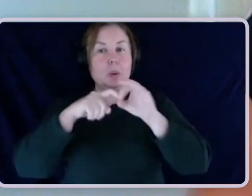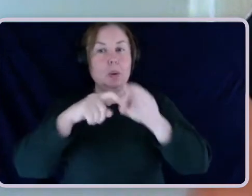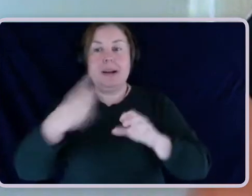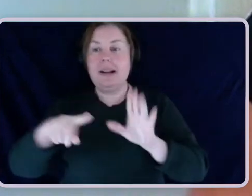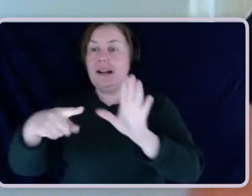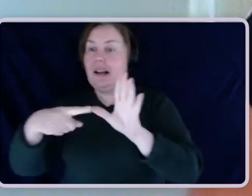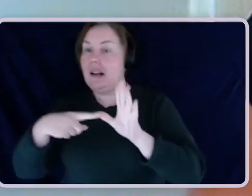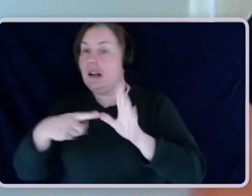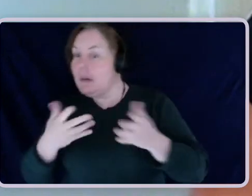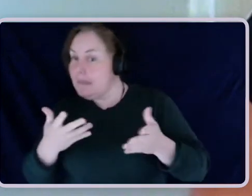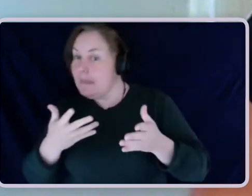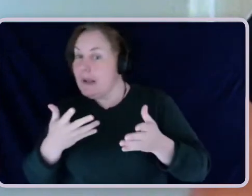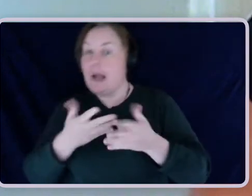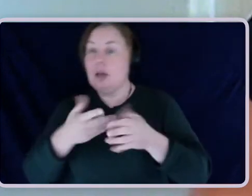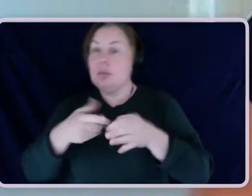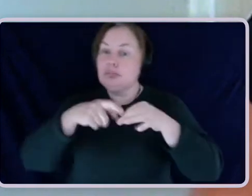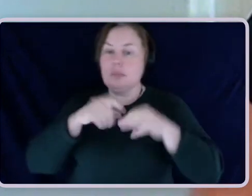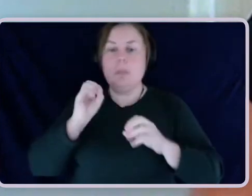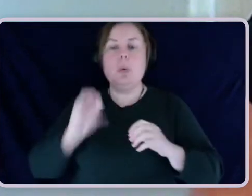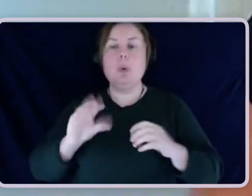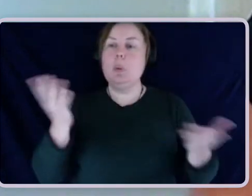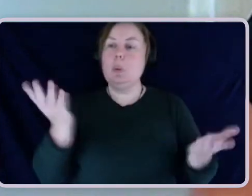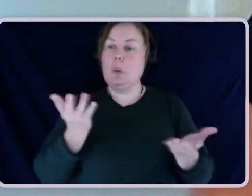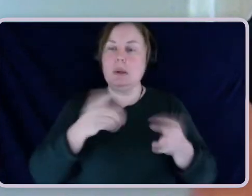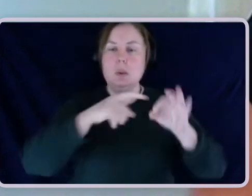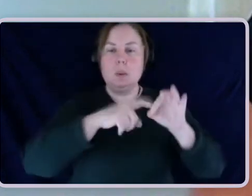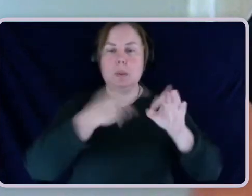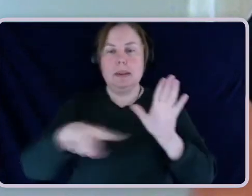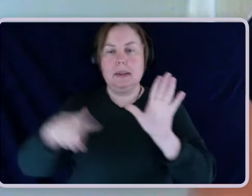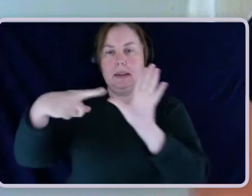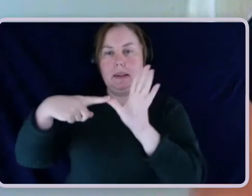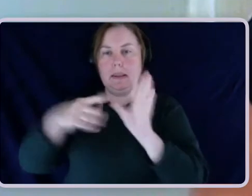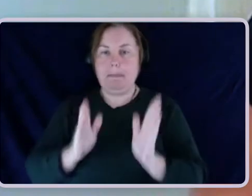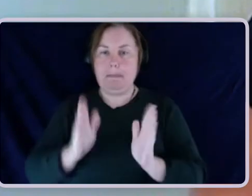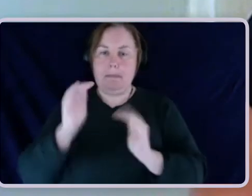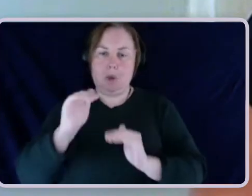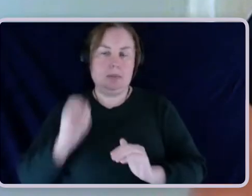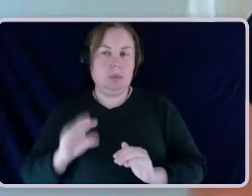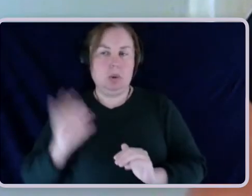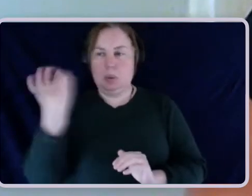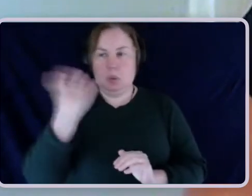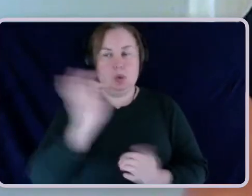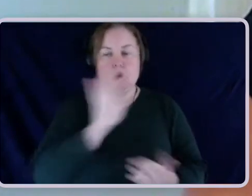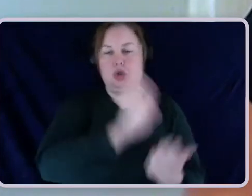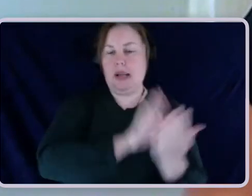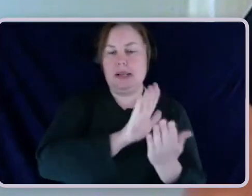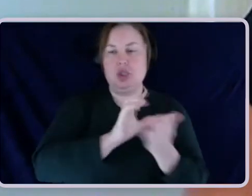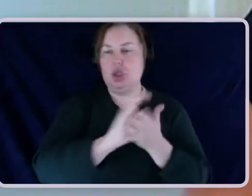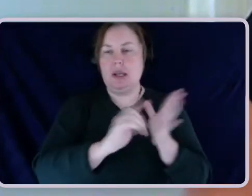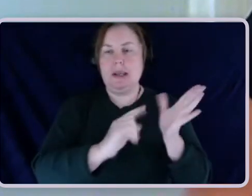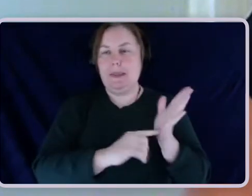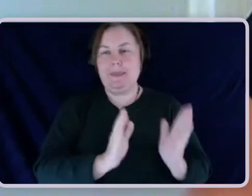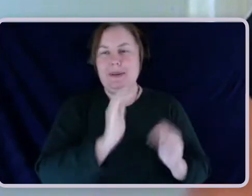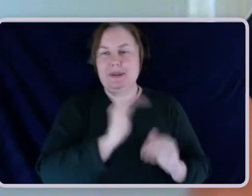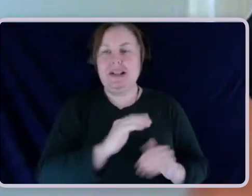And at the end of the session, I will be facilitating a Q&A session with our presenter. So I hope you've all